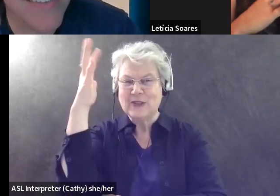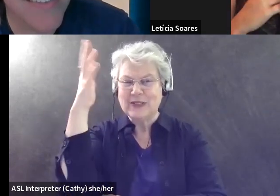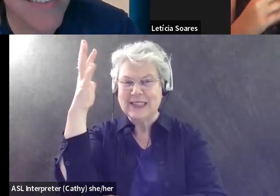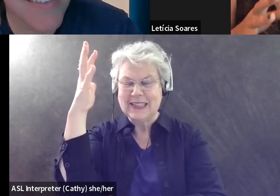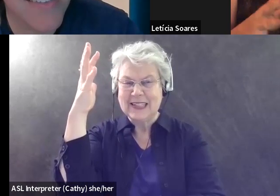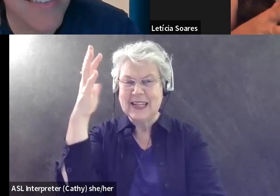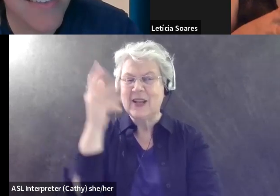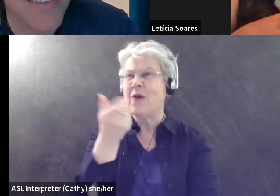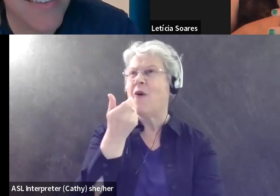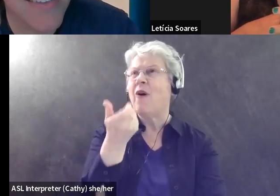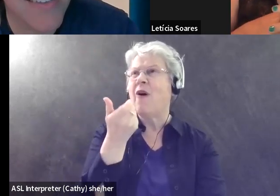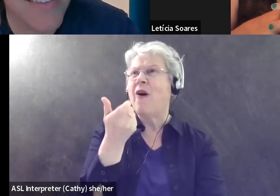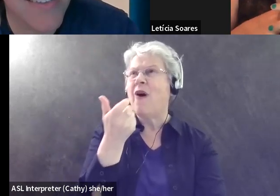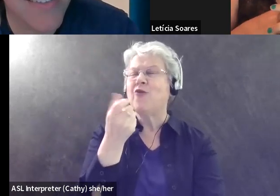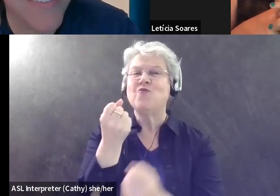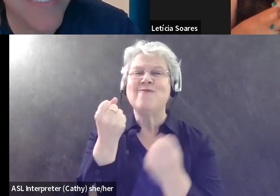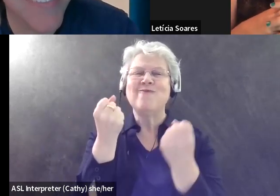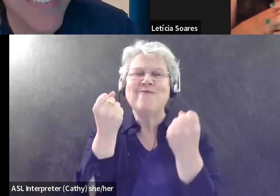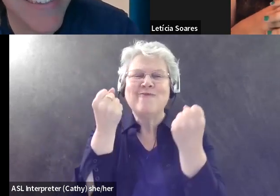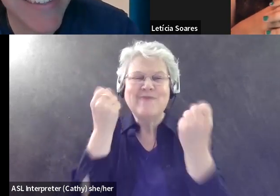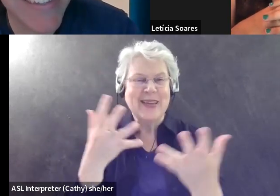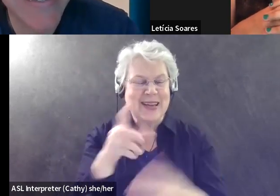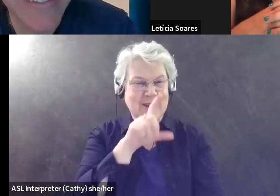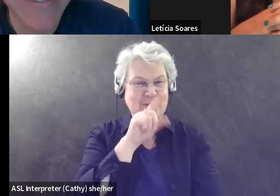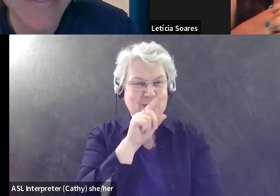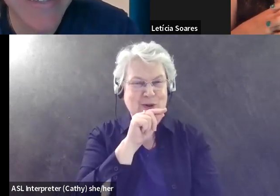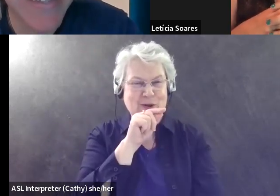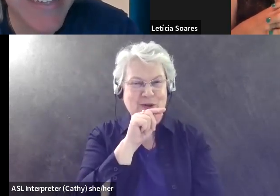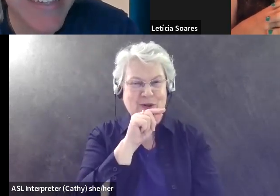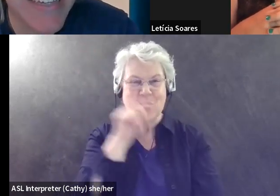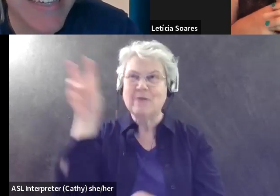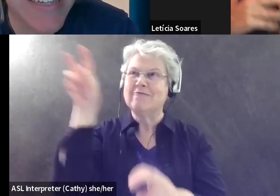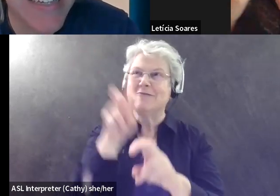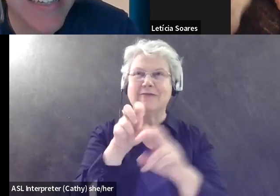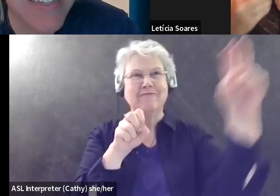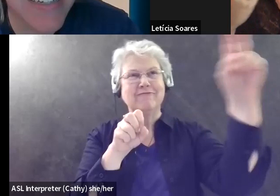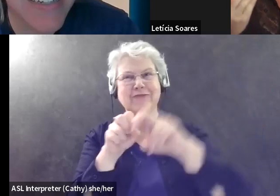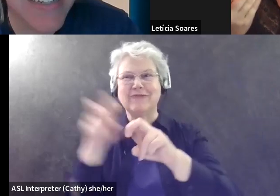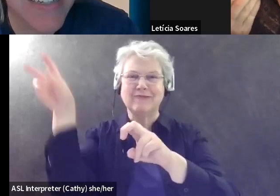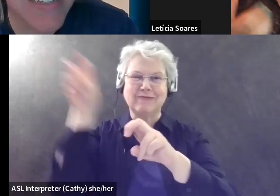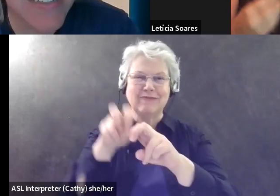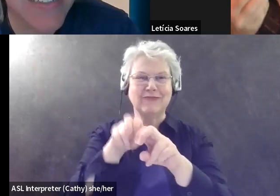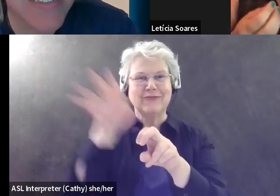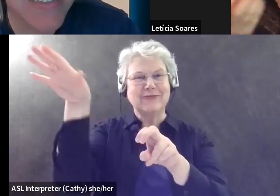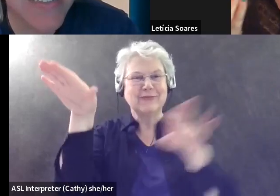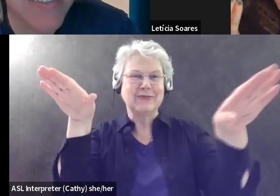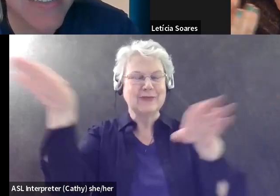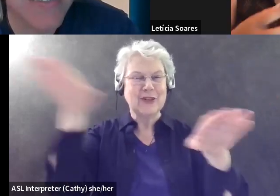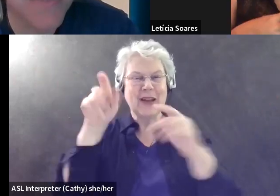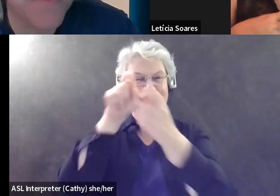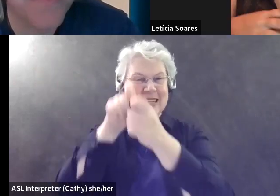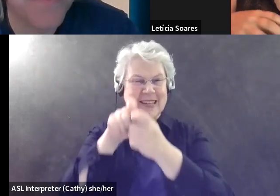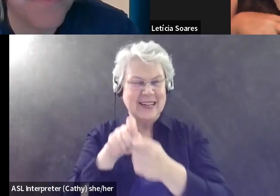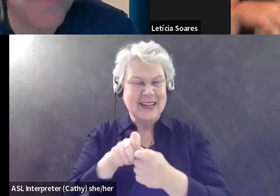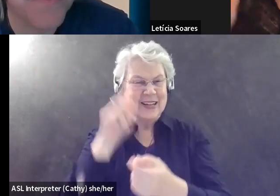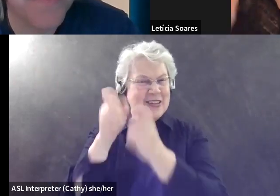watched so many birds visit that tree. And it was just, you know, just those details, you know,